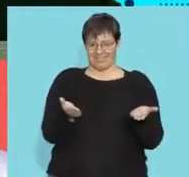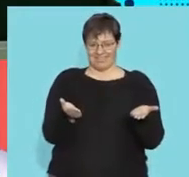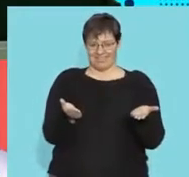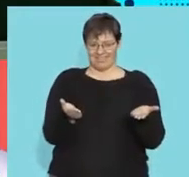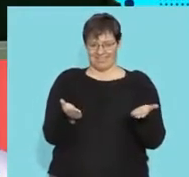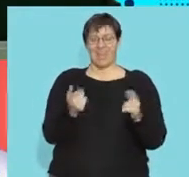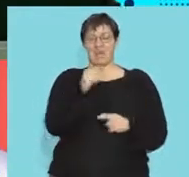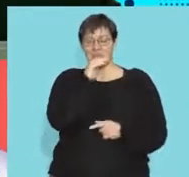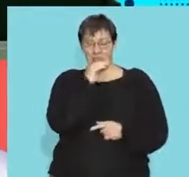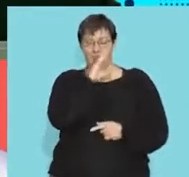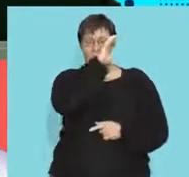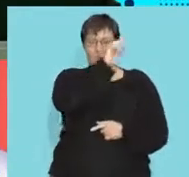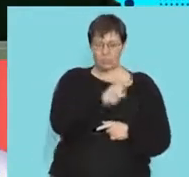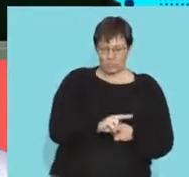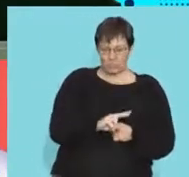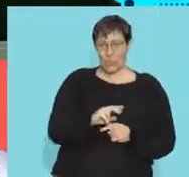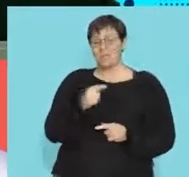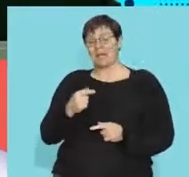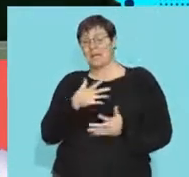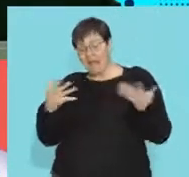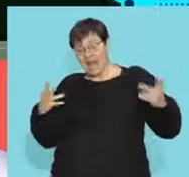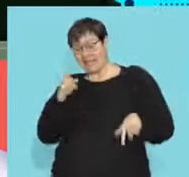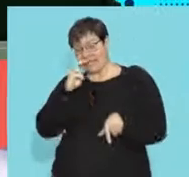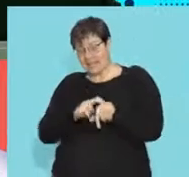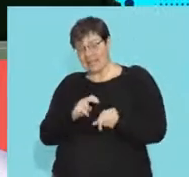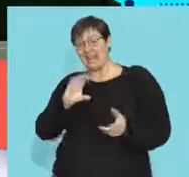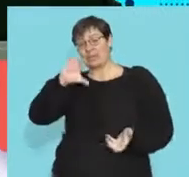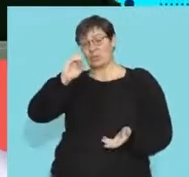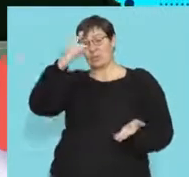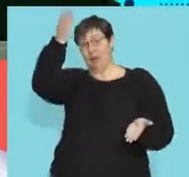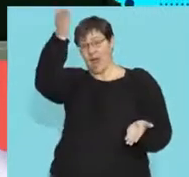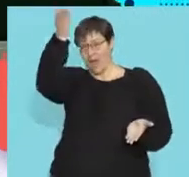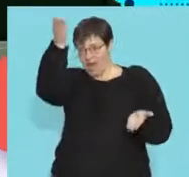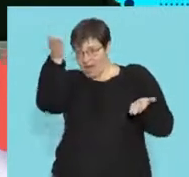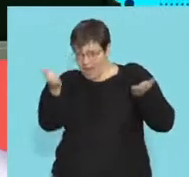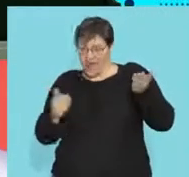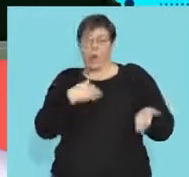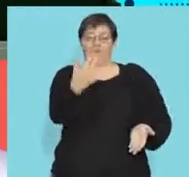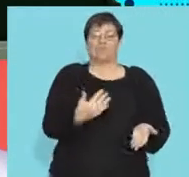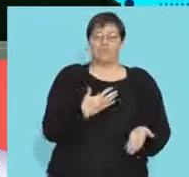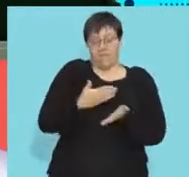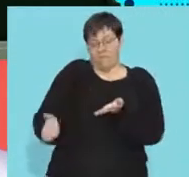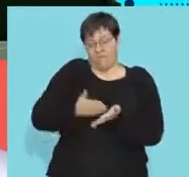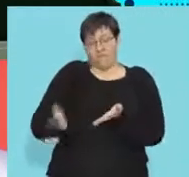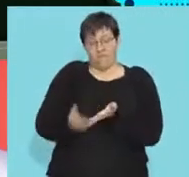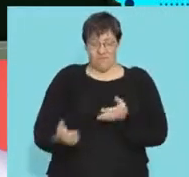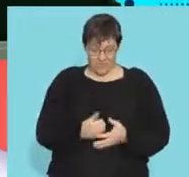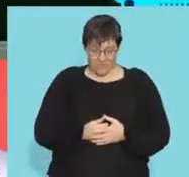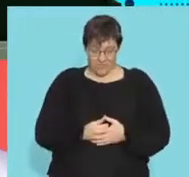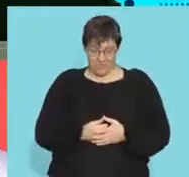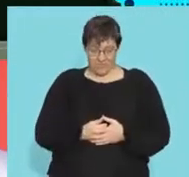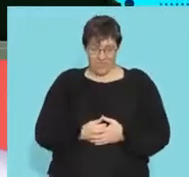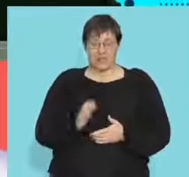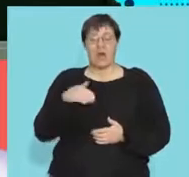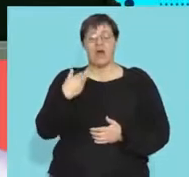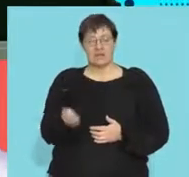more times again getting more oxygen in but most importantly getting more carbon dioxide out then after